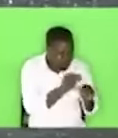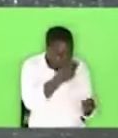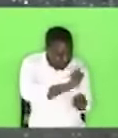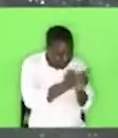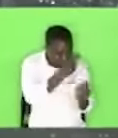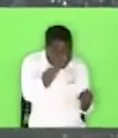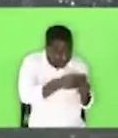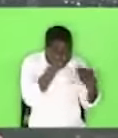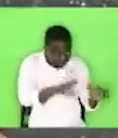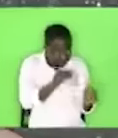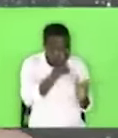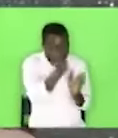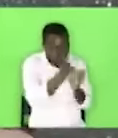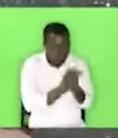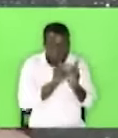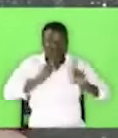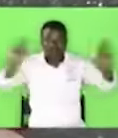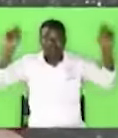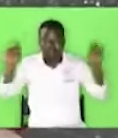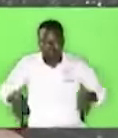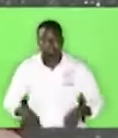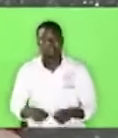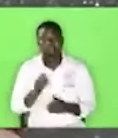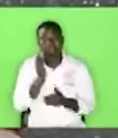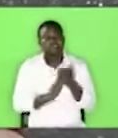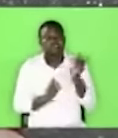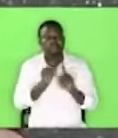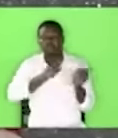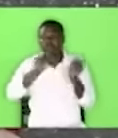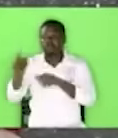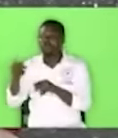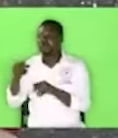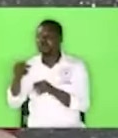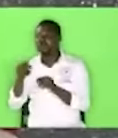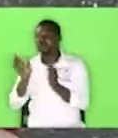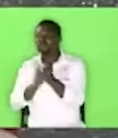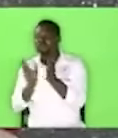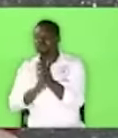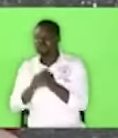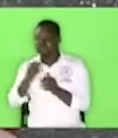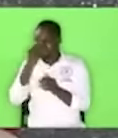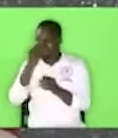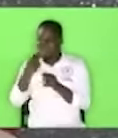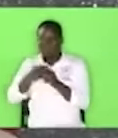in school you can be changing your nicknames but they are not your real names.